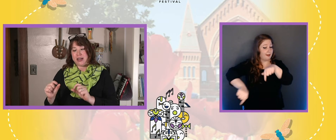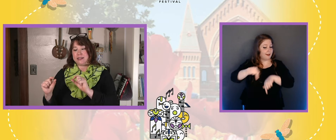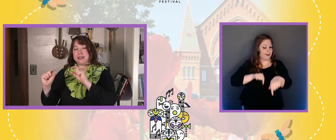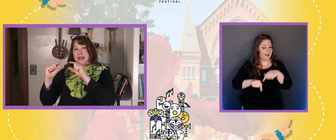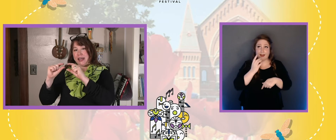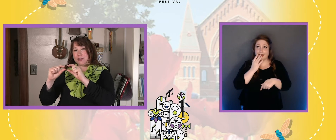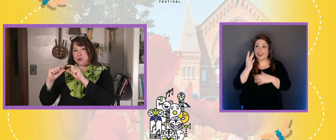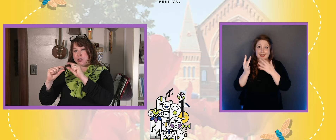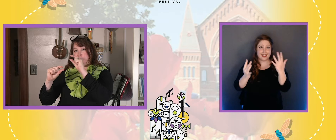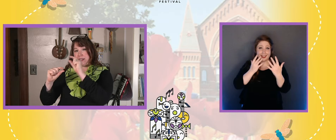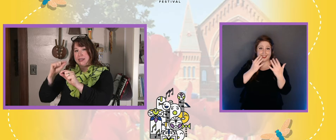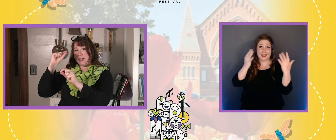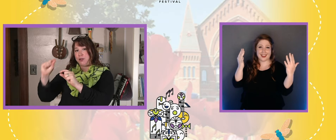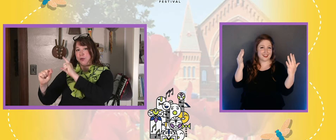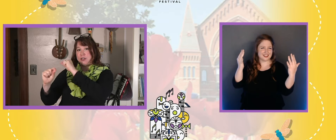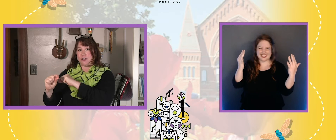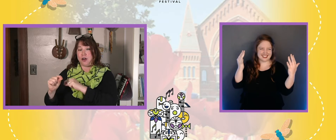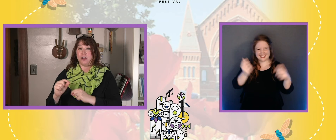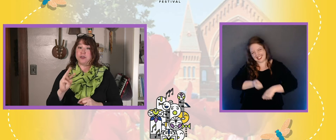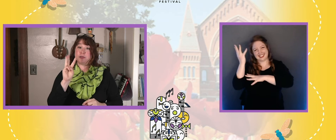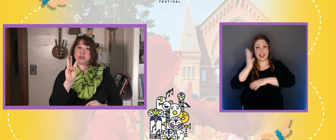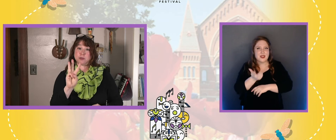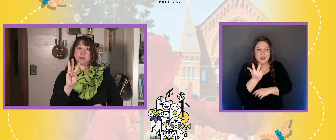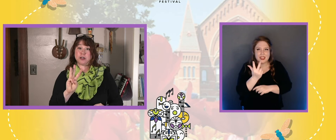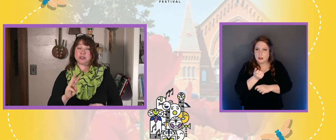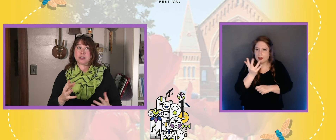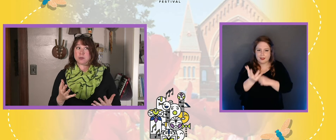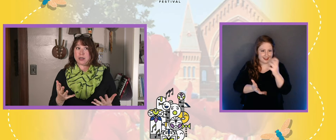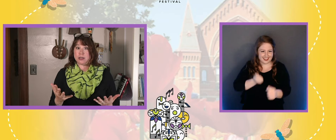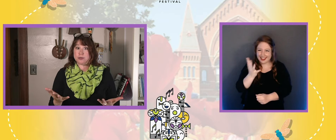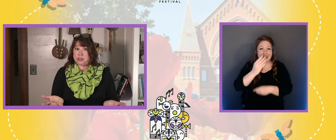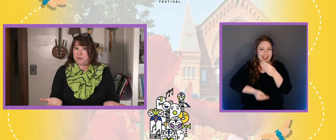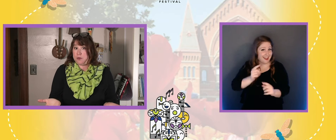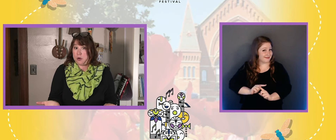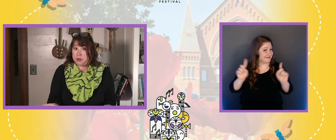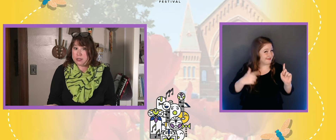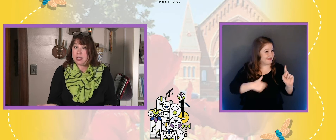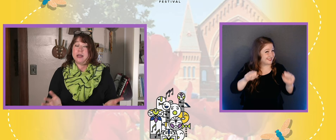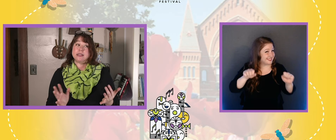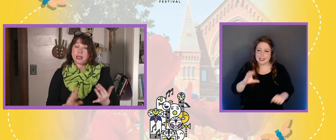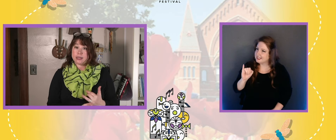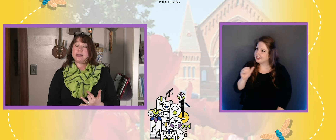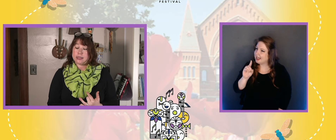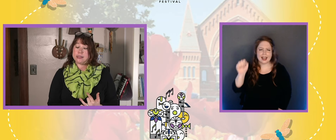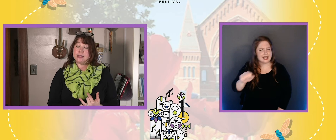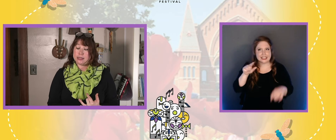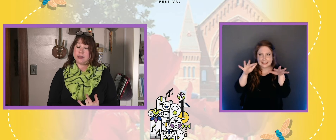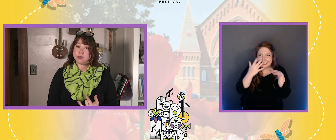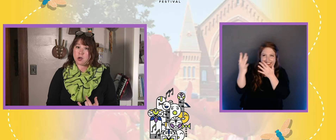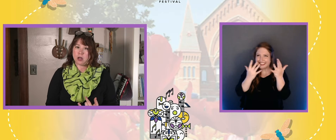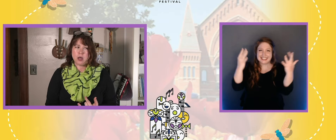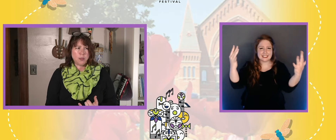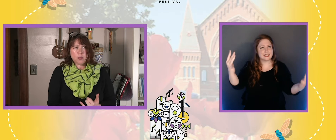use the phrase in the trees you sing your song. Those three words because we can use different words. Cicadas, yes,